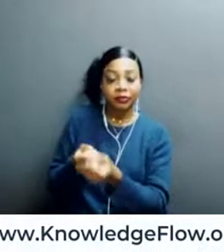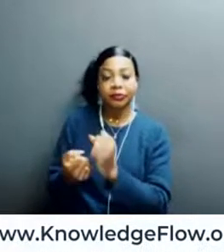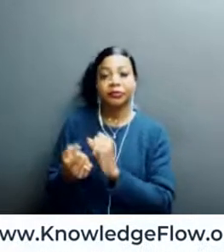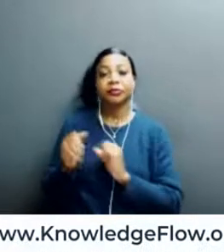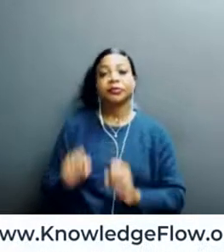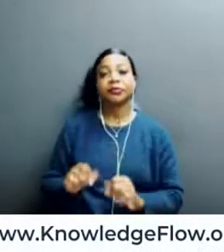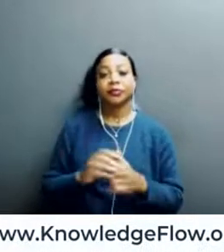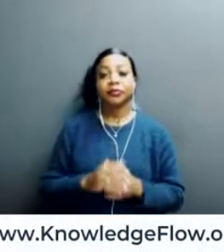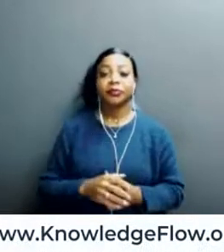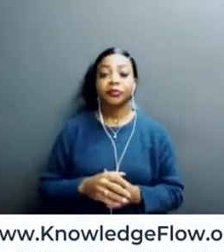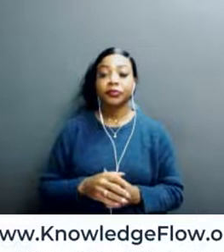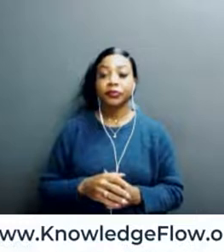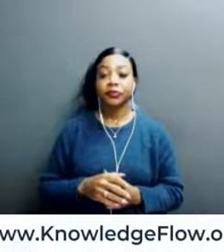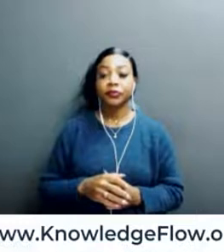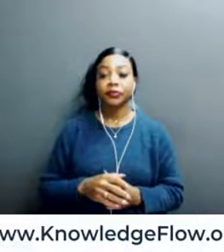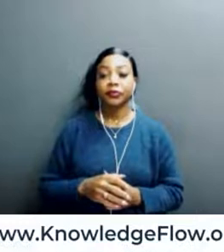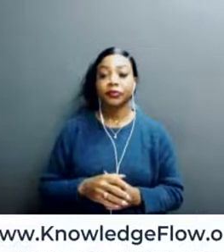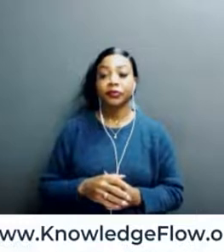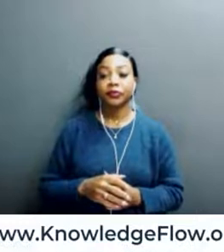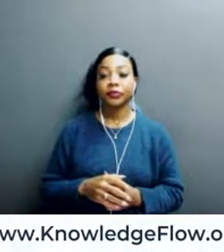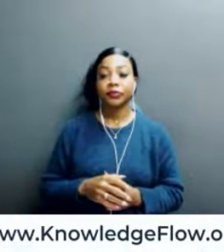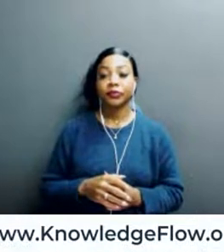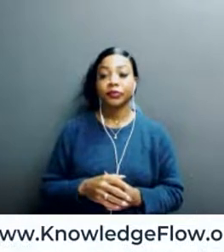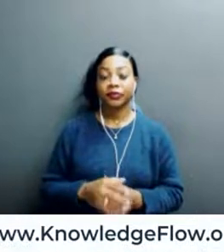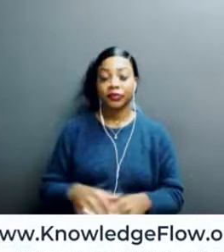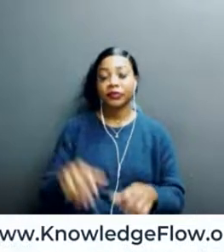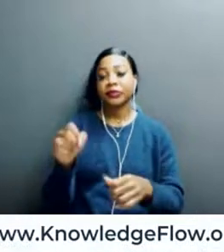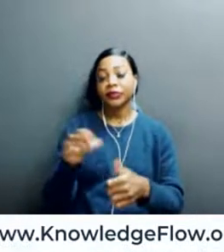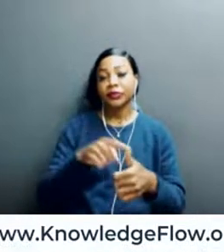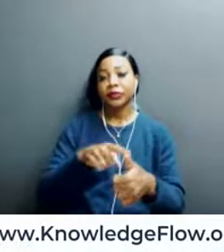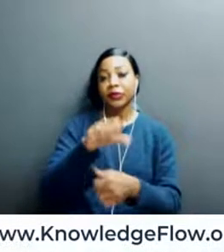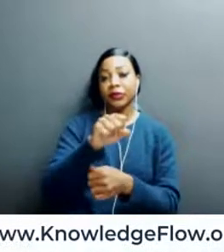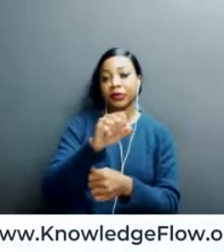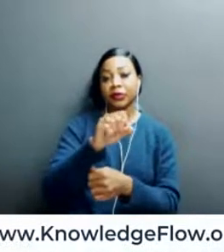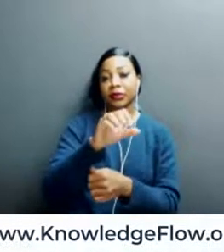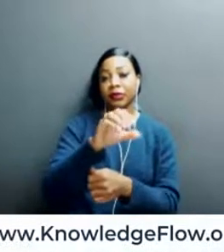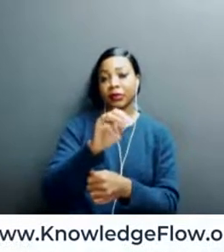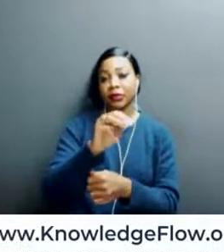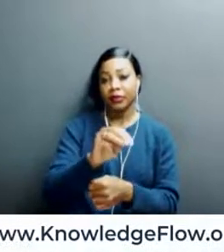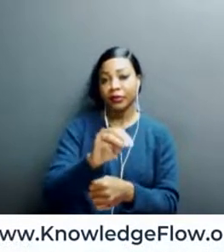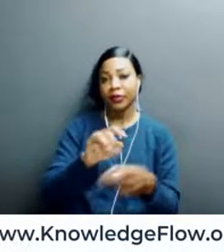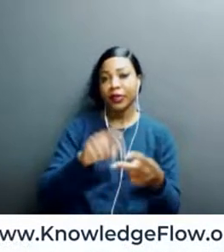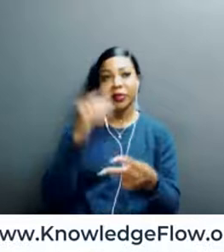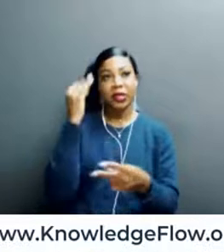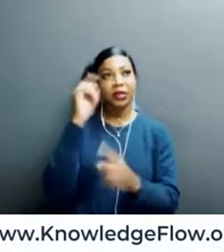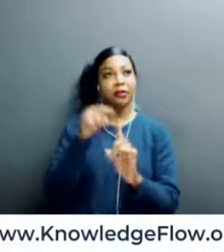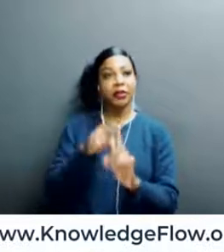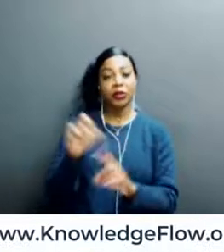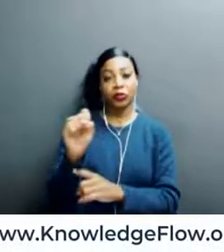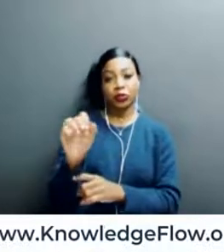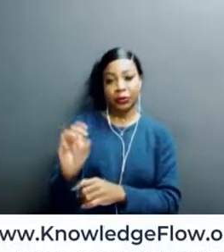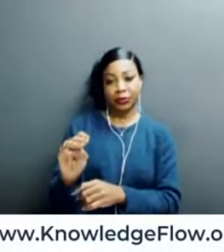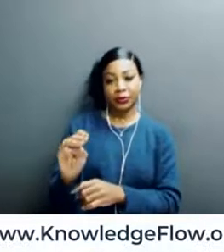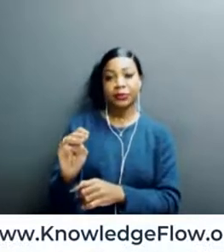started talking, Cara, about scams and, you know, things like this, immediately my brain went to social media, the ever